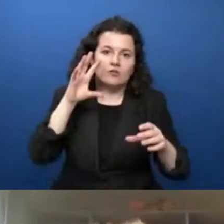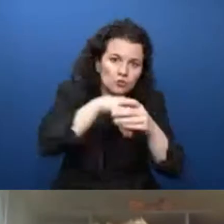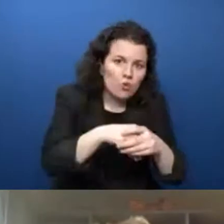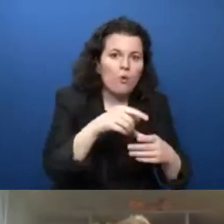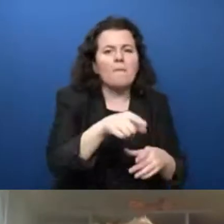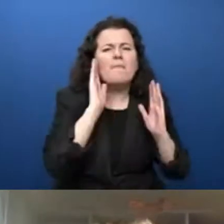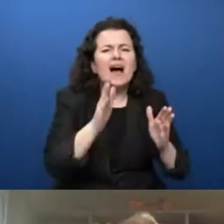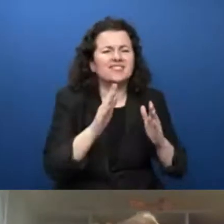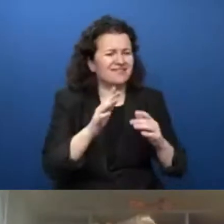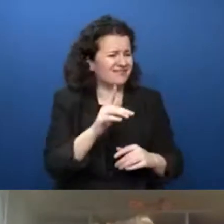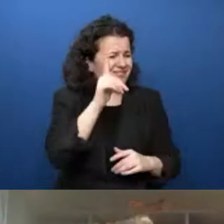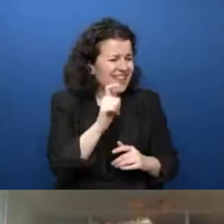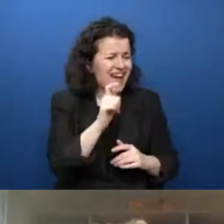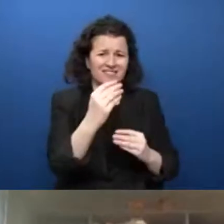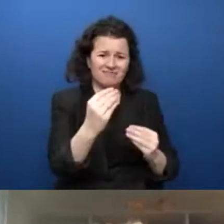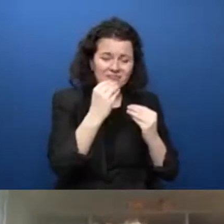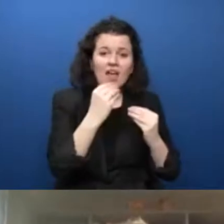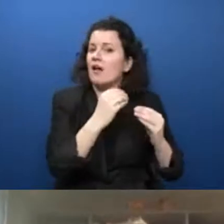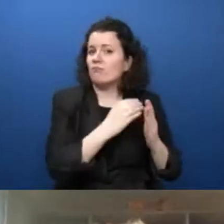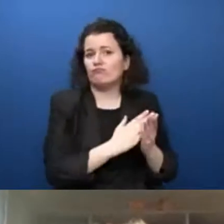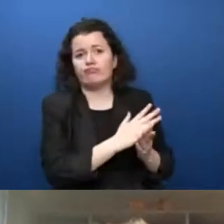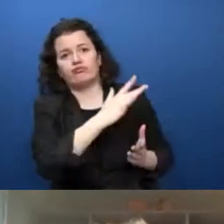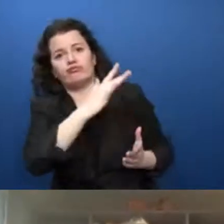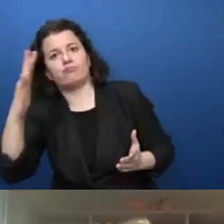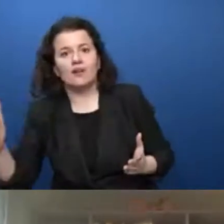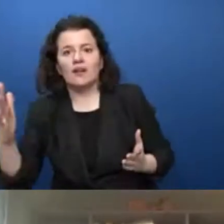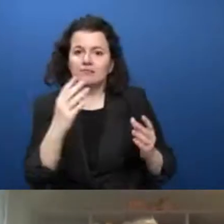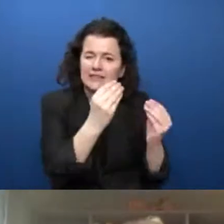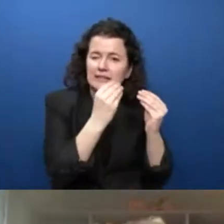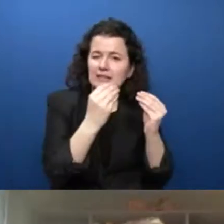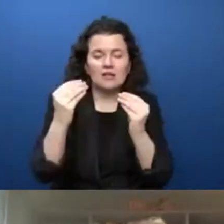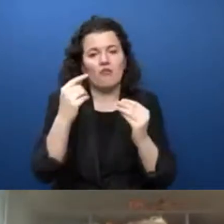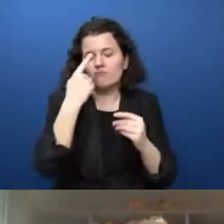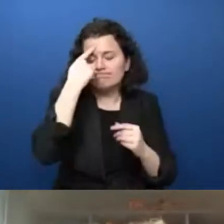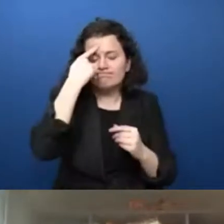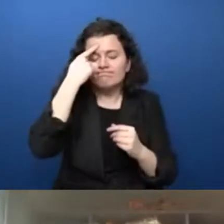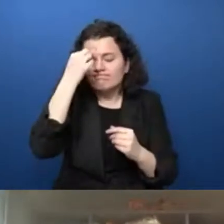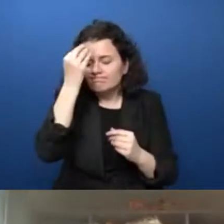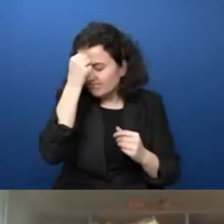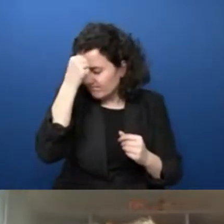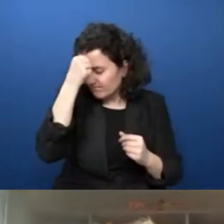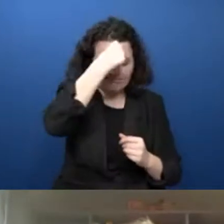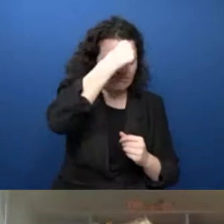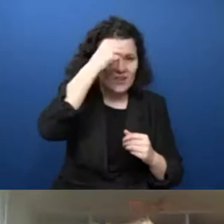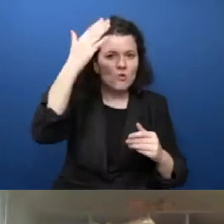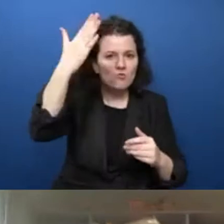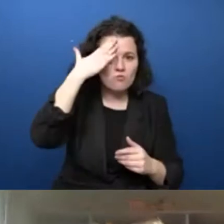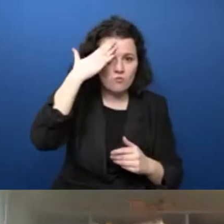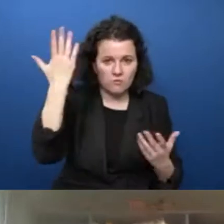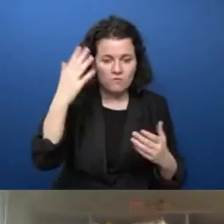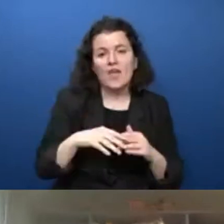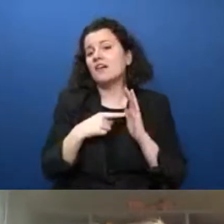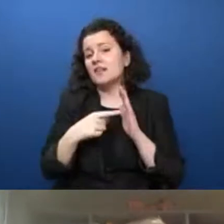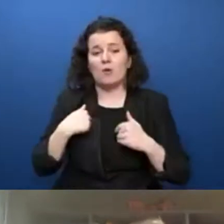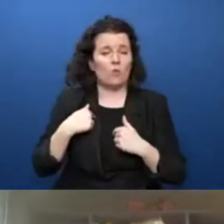one, we will continue to have this stigma over the next generations. So Microsoft give loads of free training available on our websites